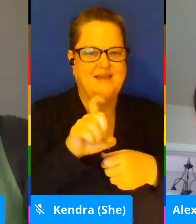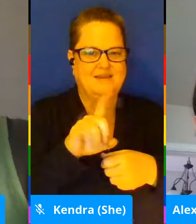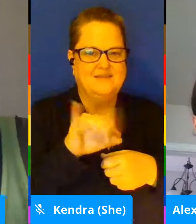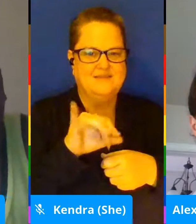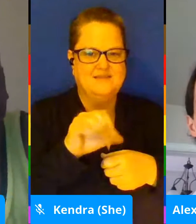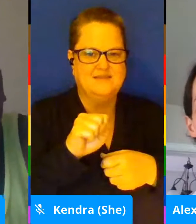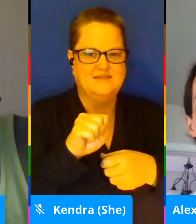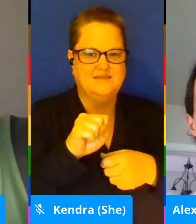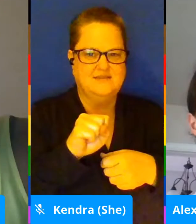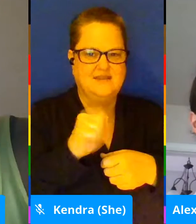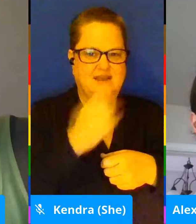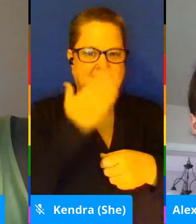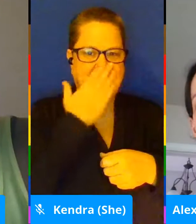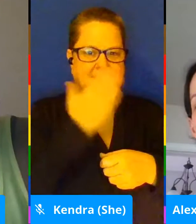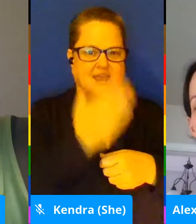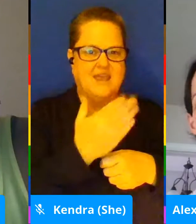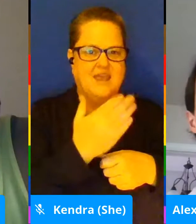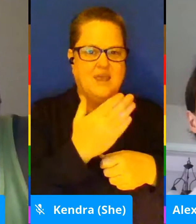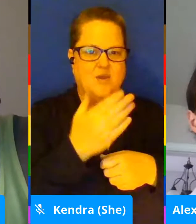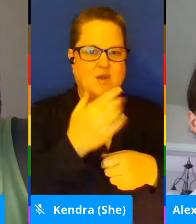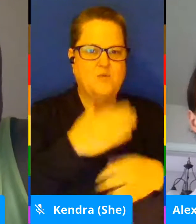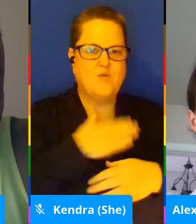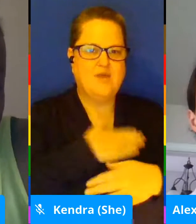Thank you. I'm really happy to be here.